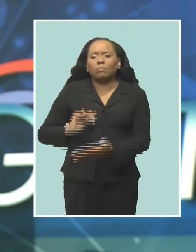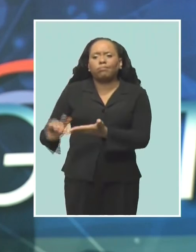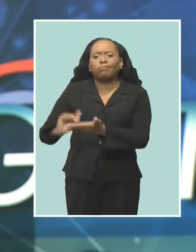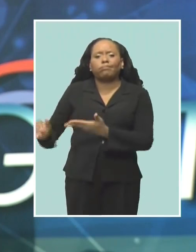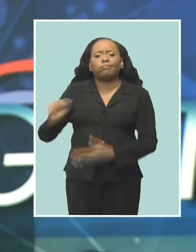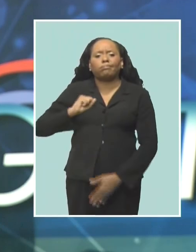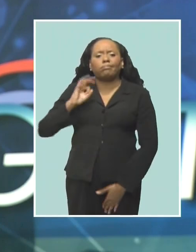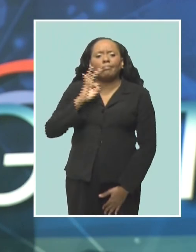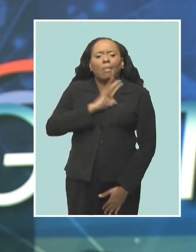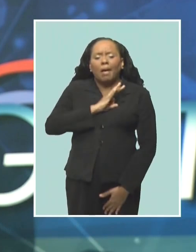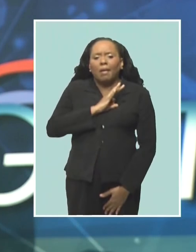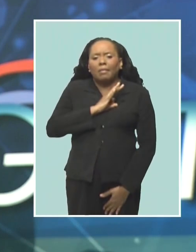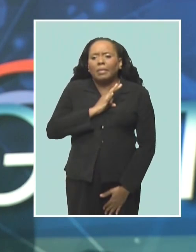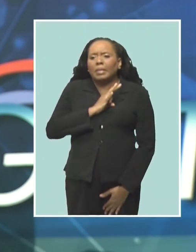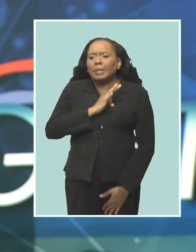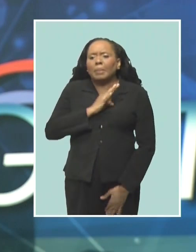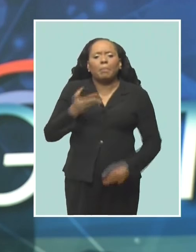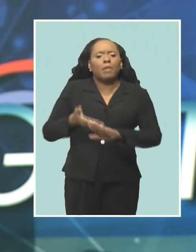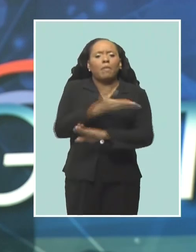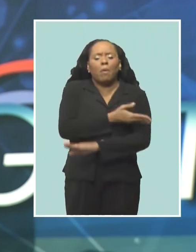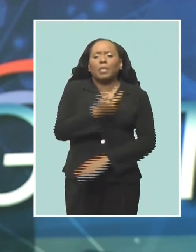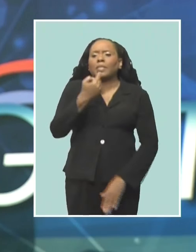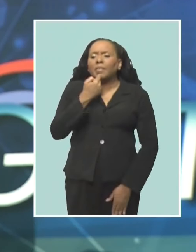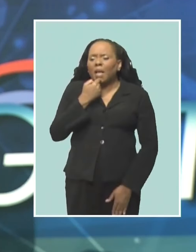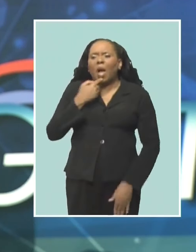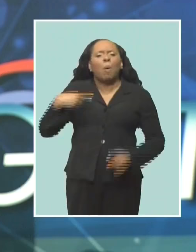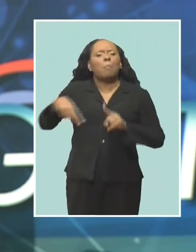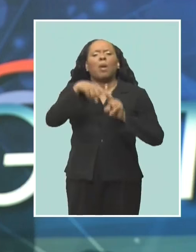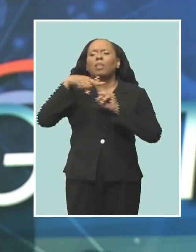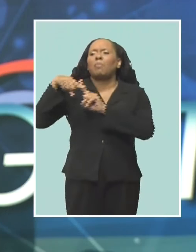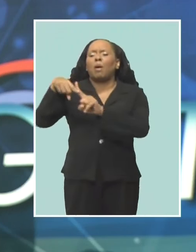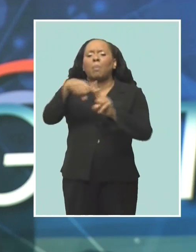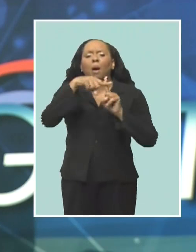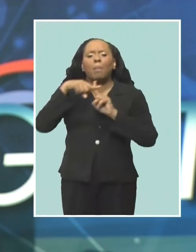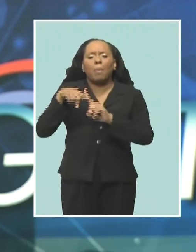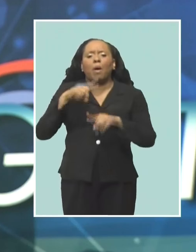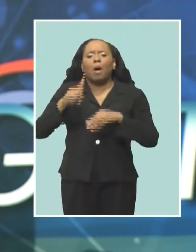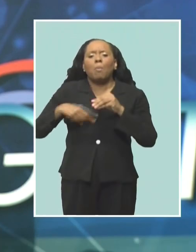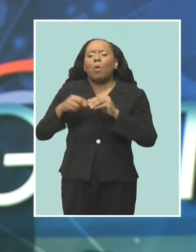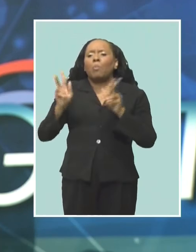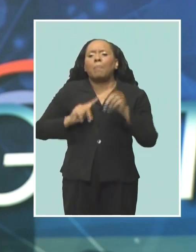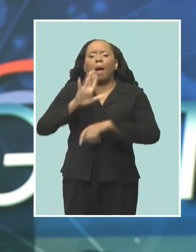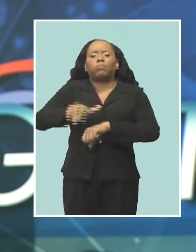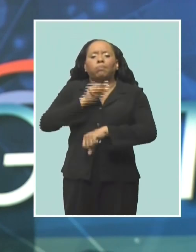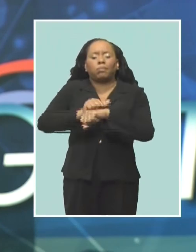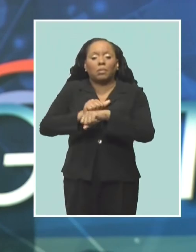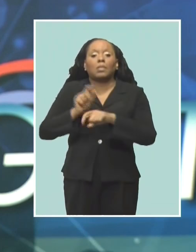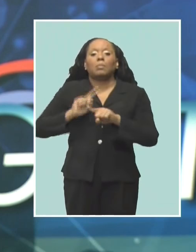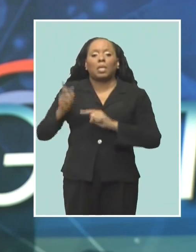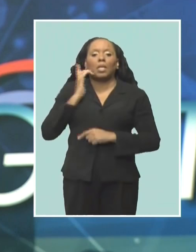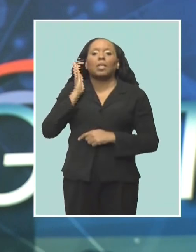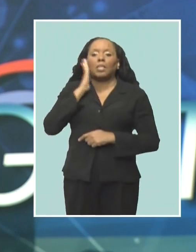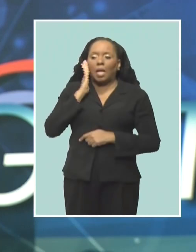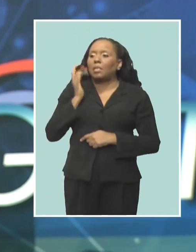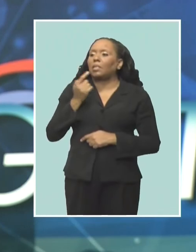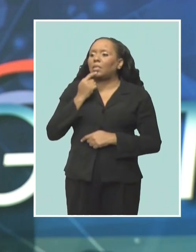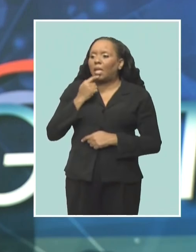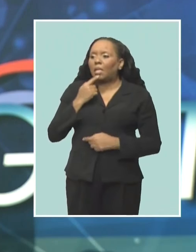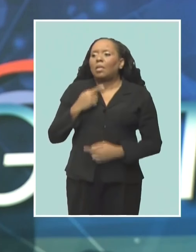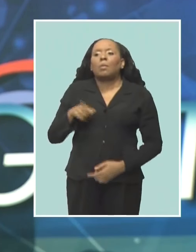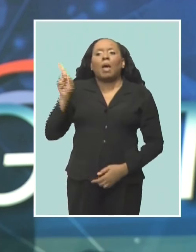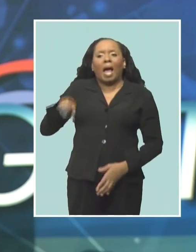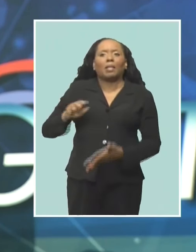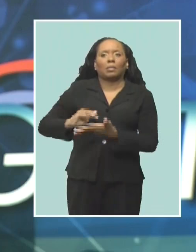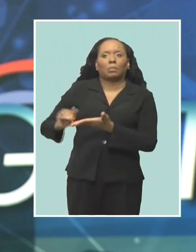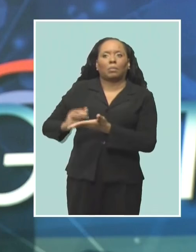time, despite positive projections for the industry. However, the hotel has defended the action taken. Sherika Griffith has